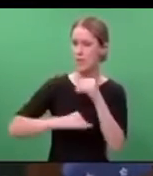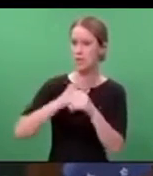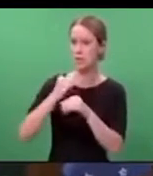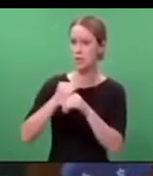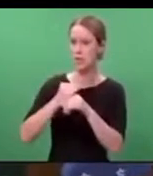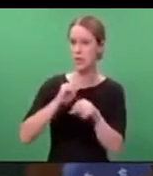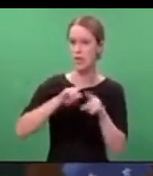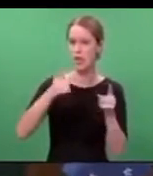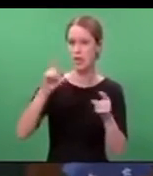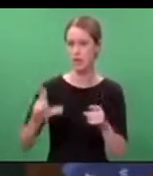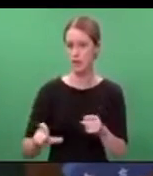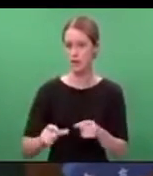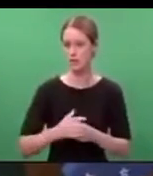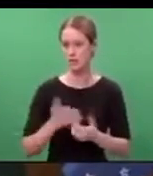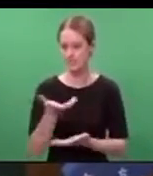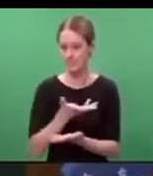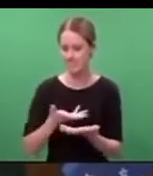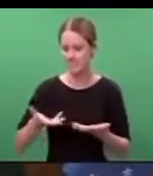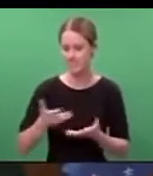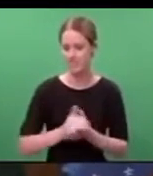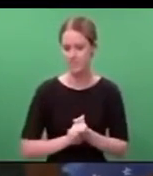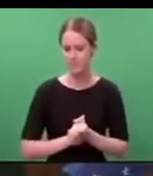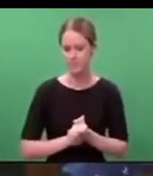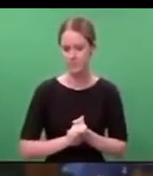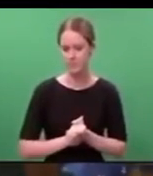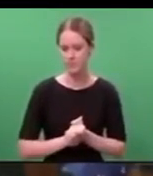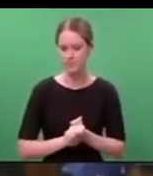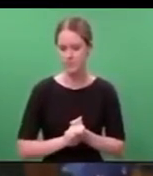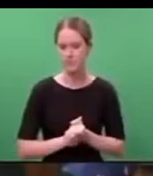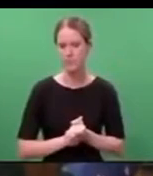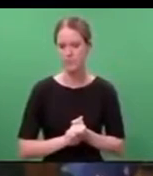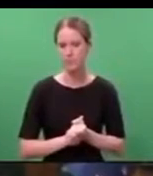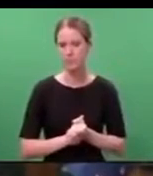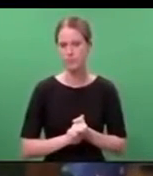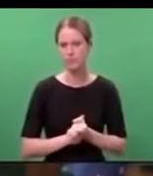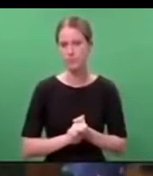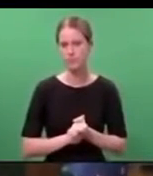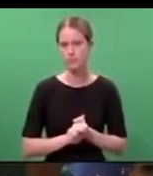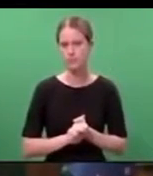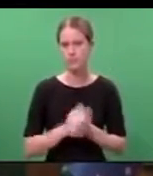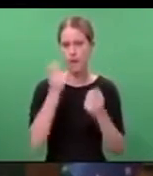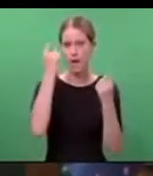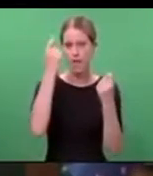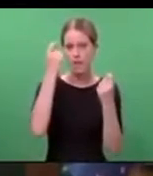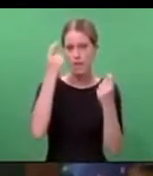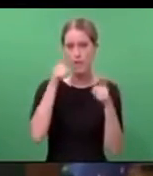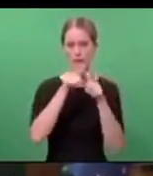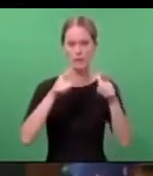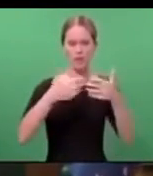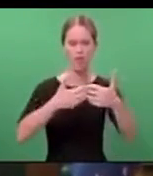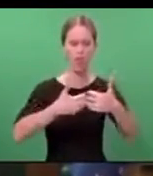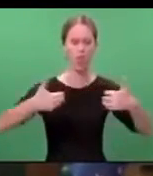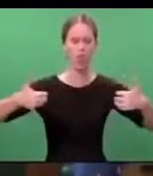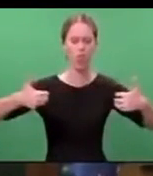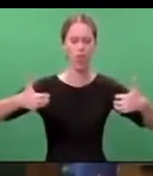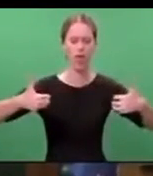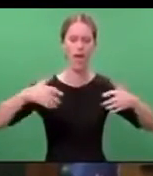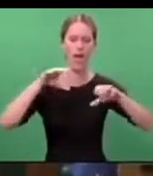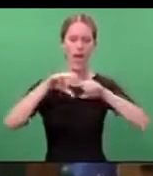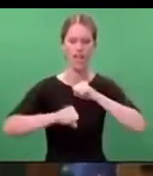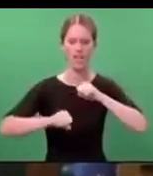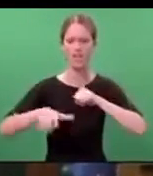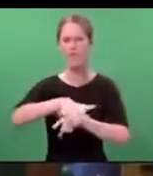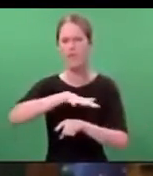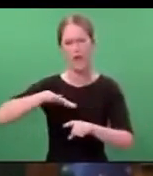our partners. There is no question that ideas and language of division and hate have existed for